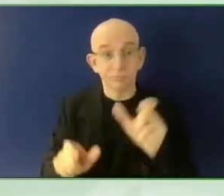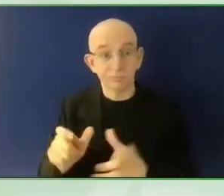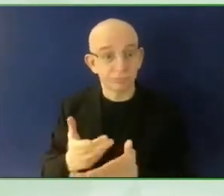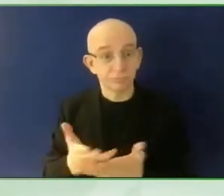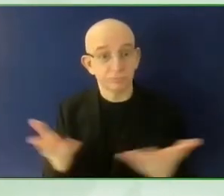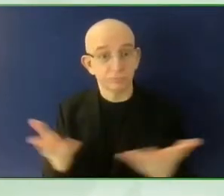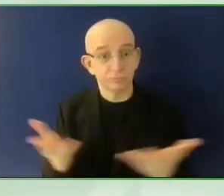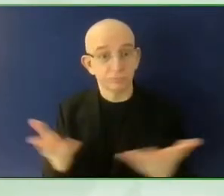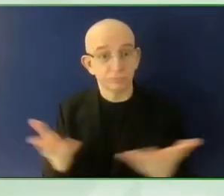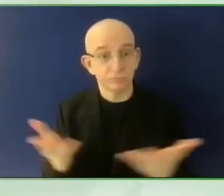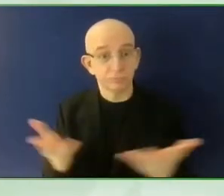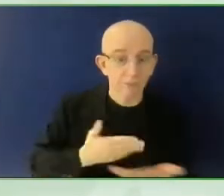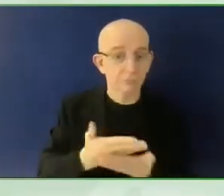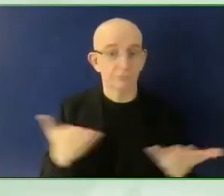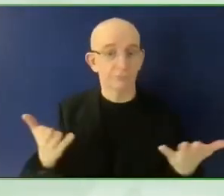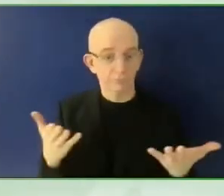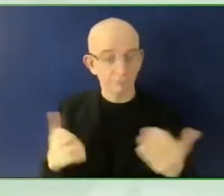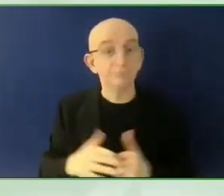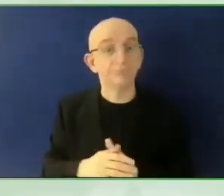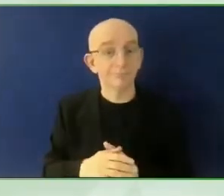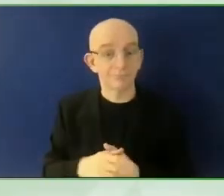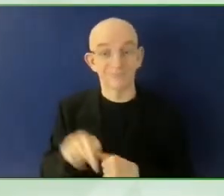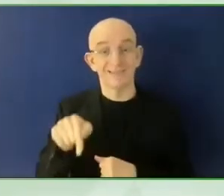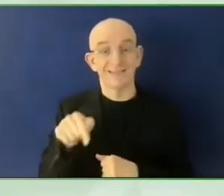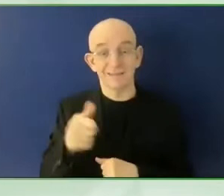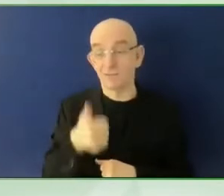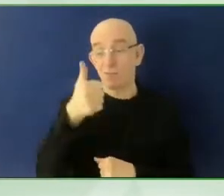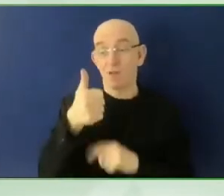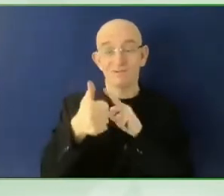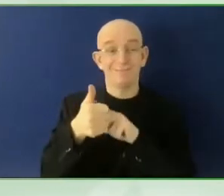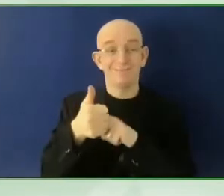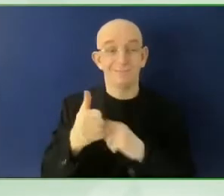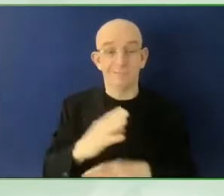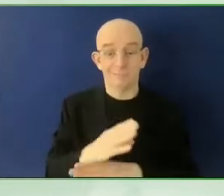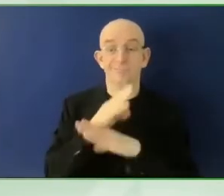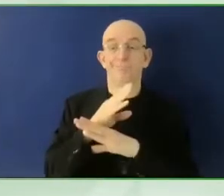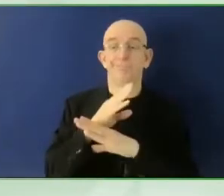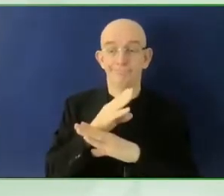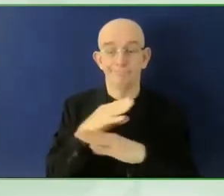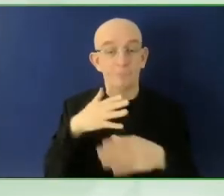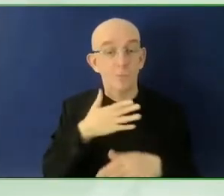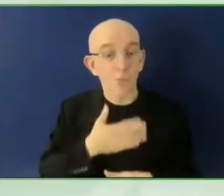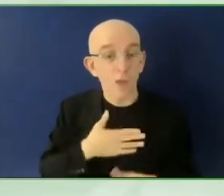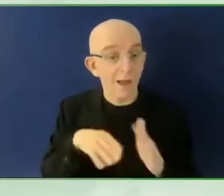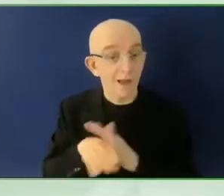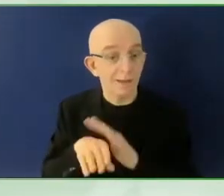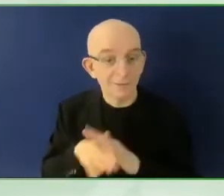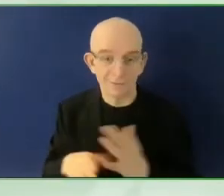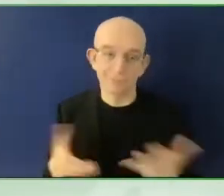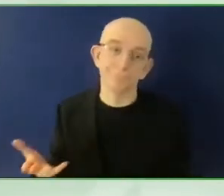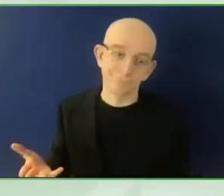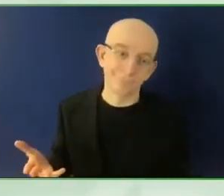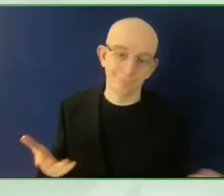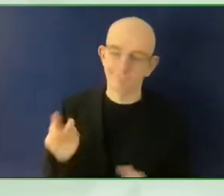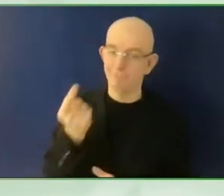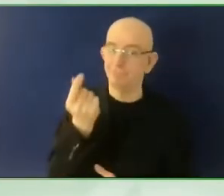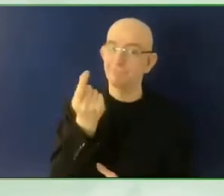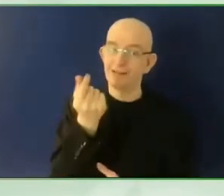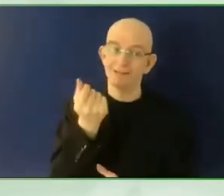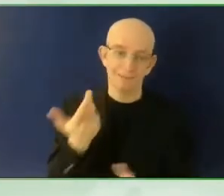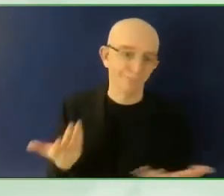So anytime a company comes on board to provide specialized help or to volunteer